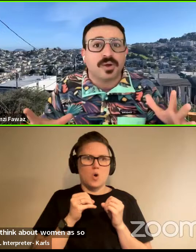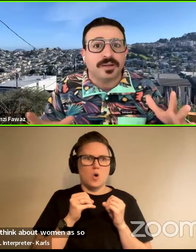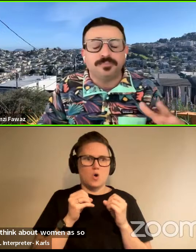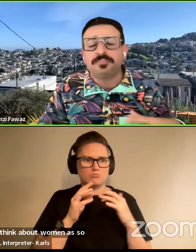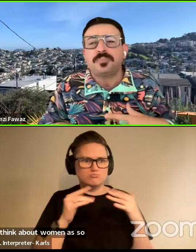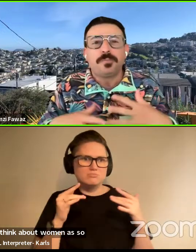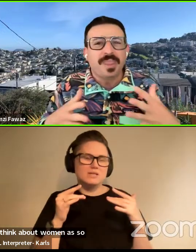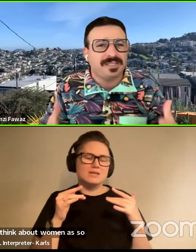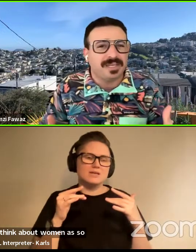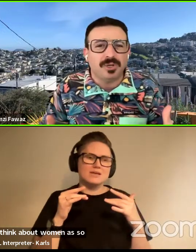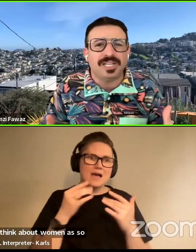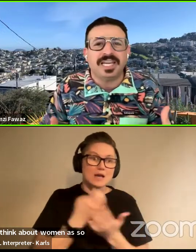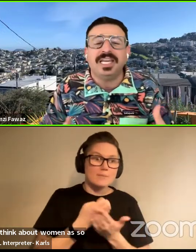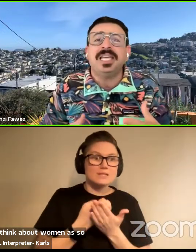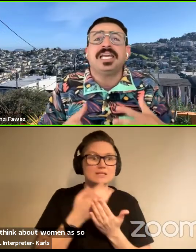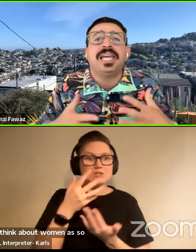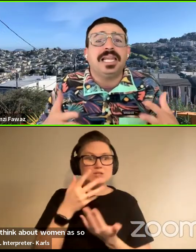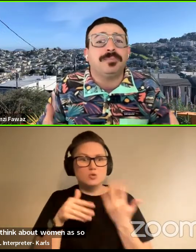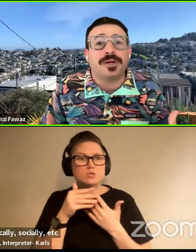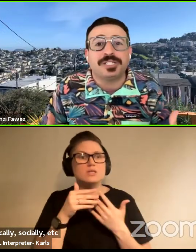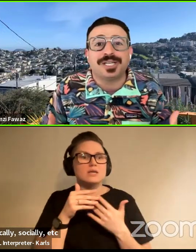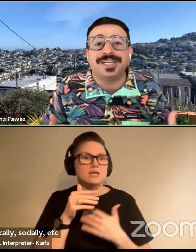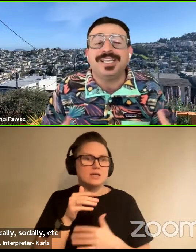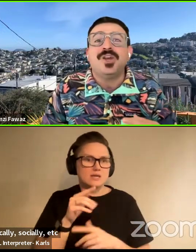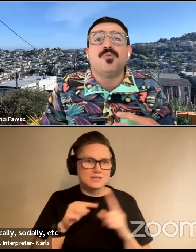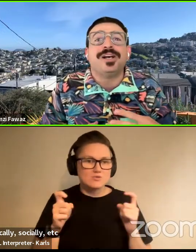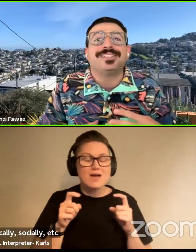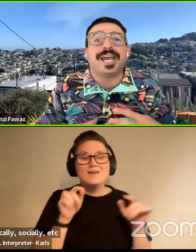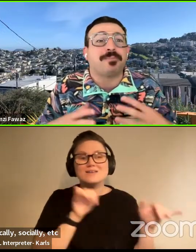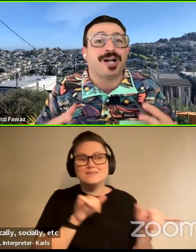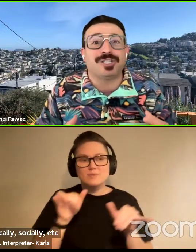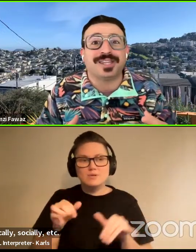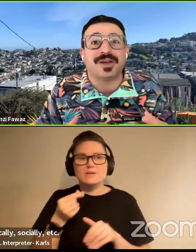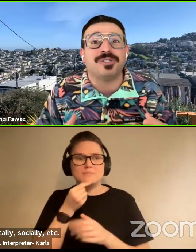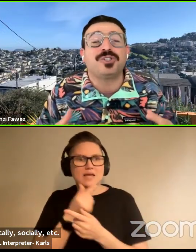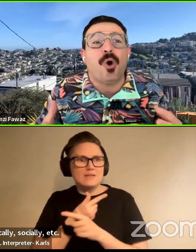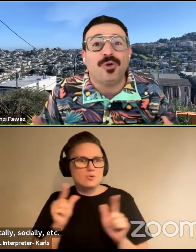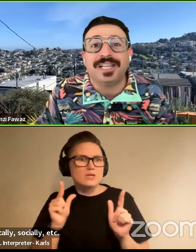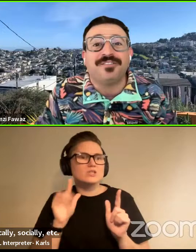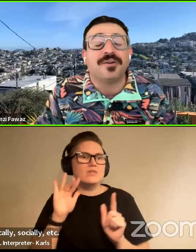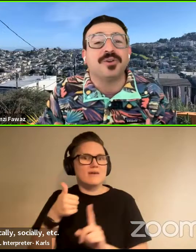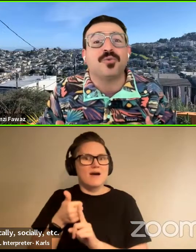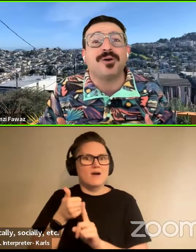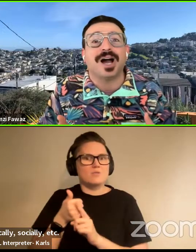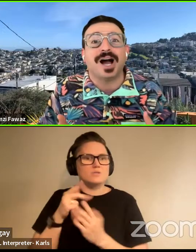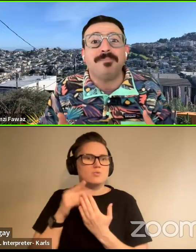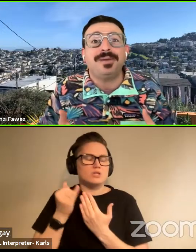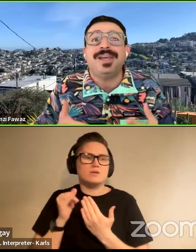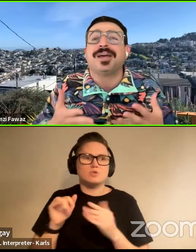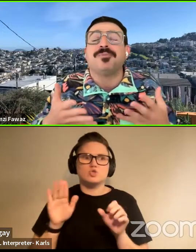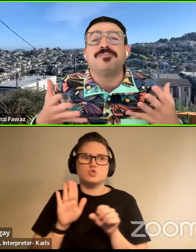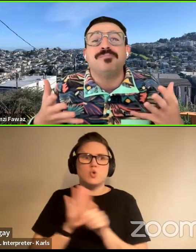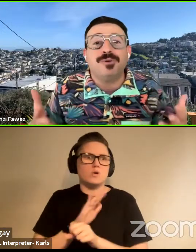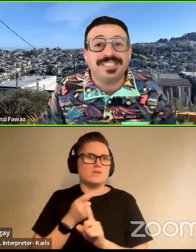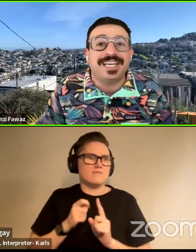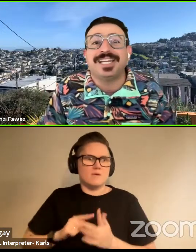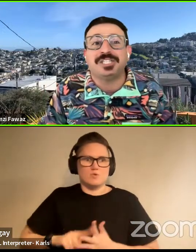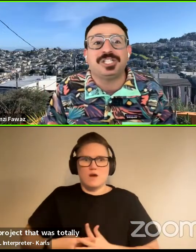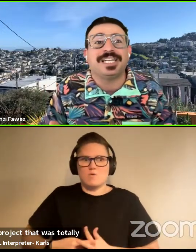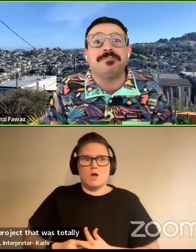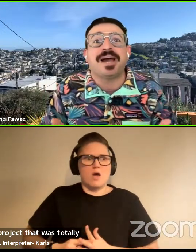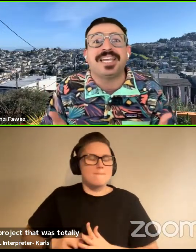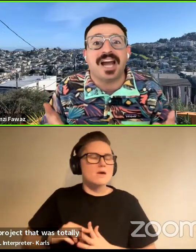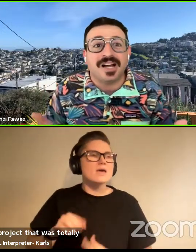socially, etc. Similarly, Gay Liberation was a project that was totally from the ground up, that was